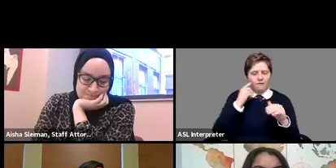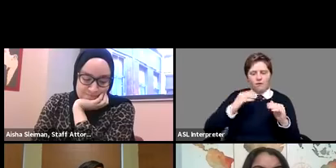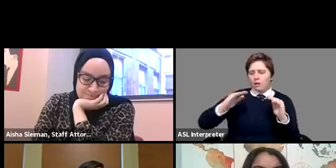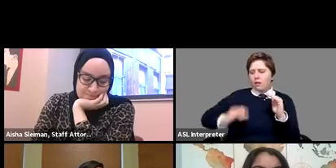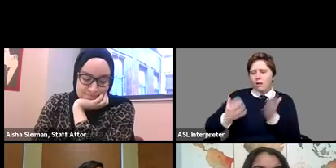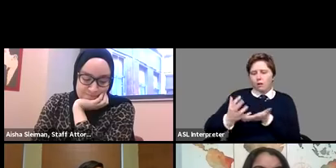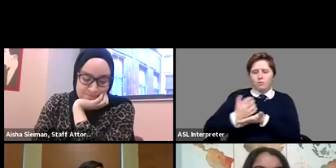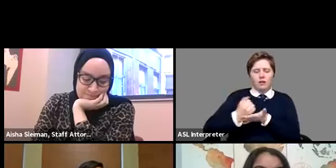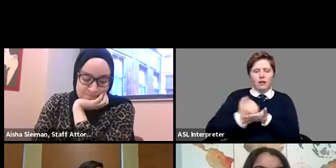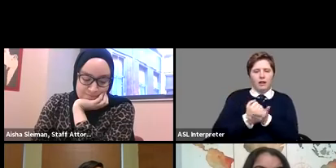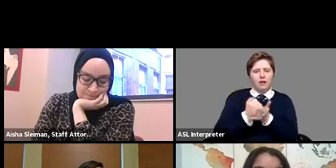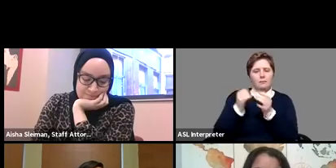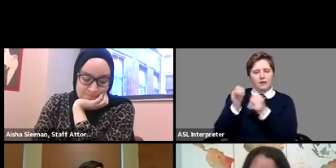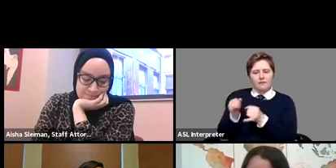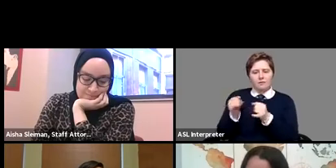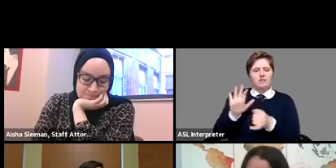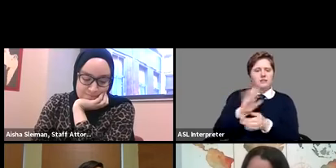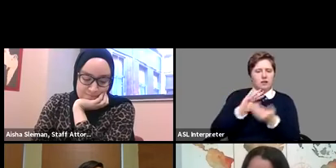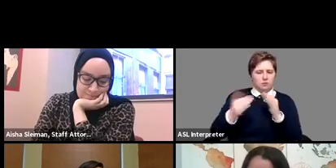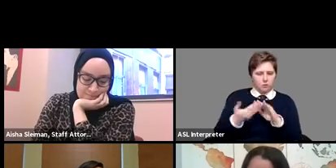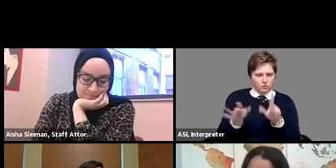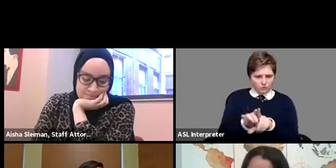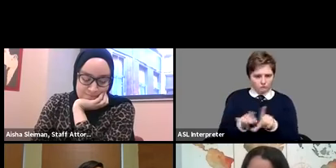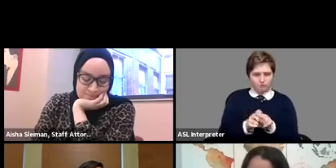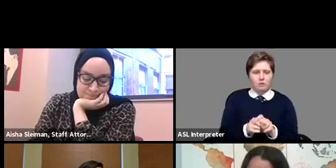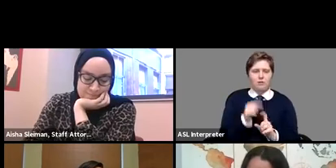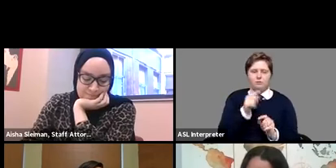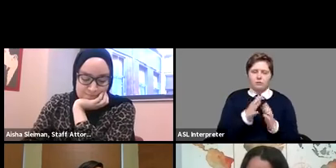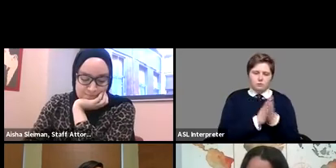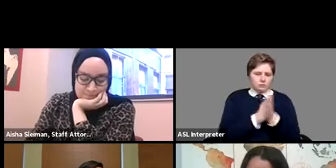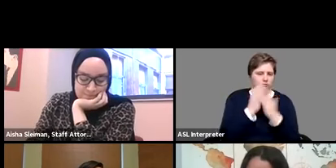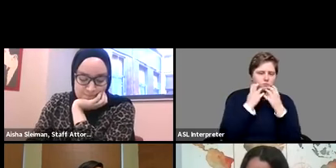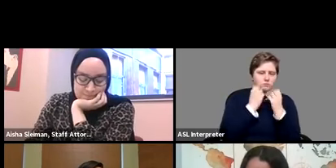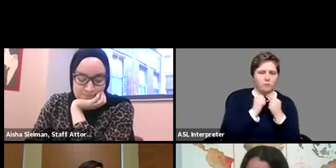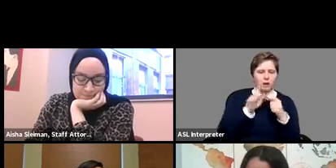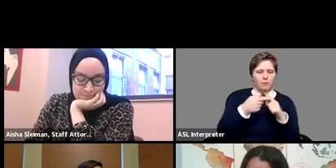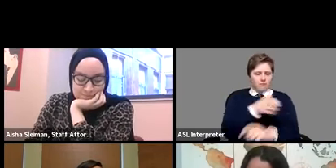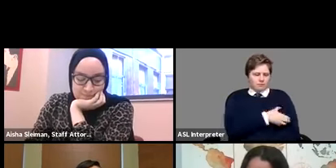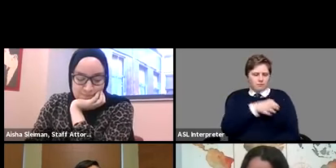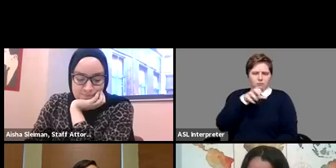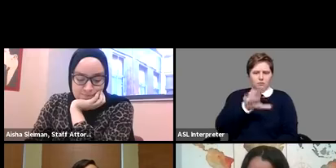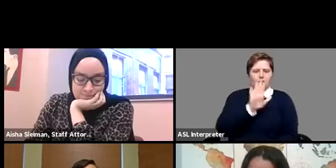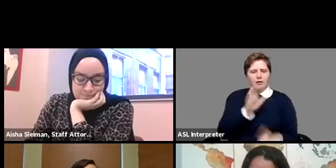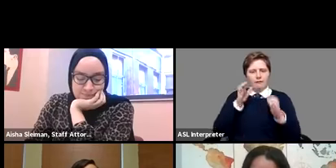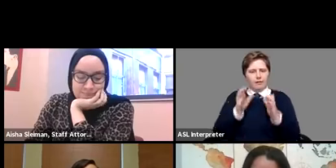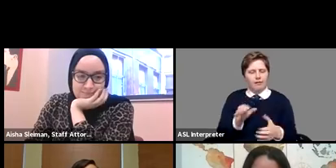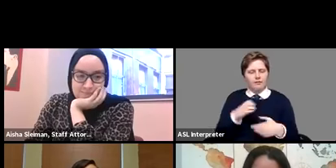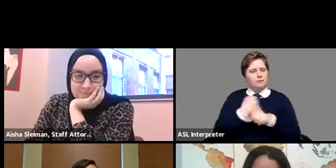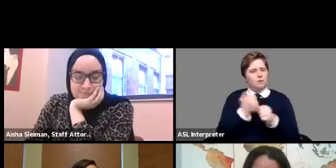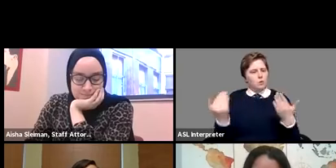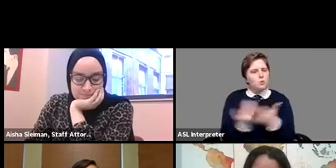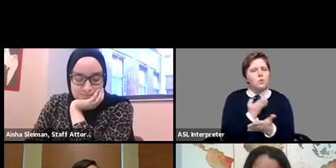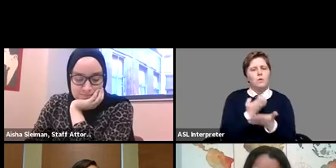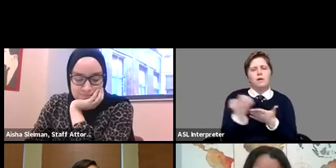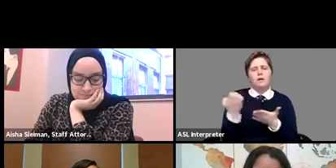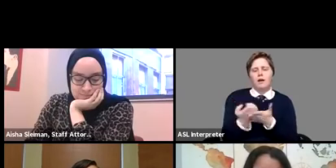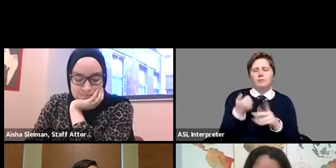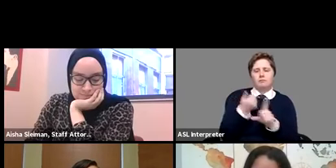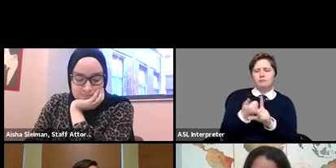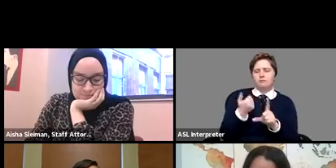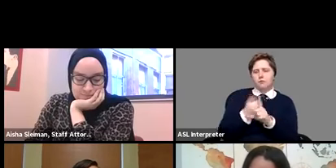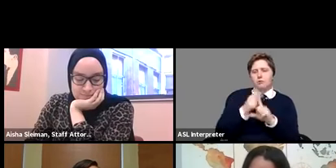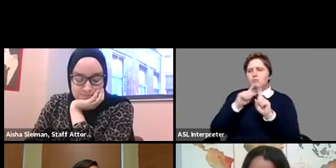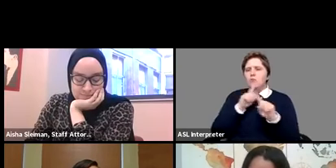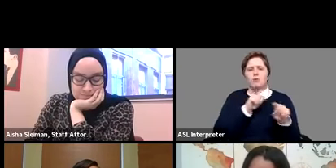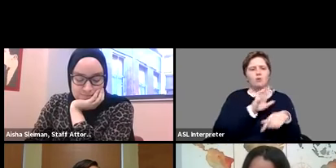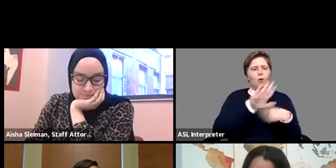individuals and communities she is passionate about empowering clients to create a new economy that is responsive to